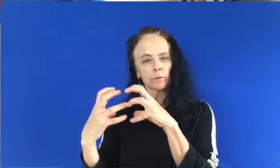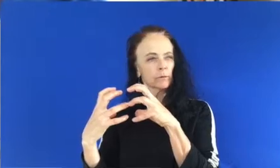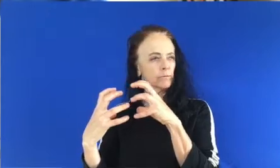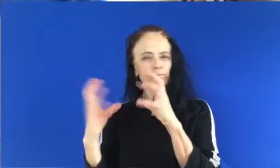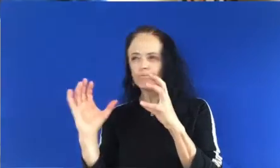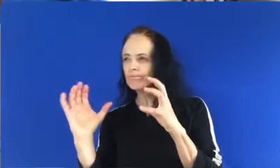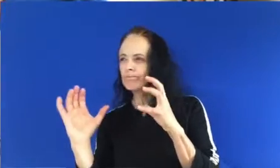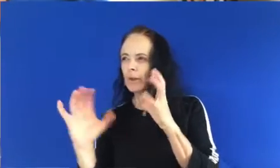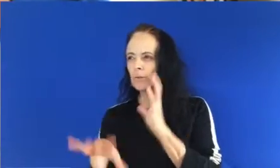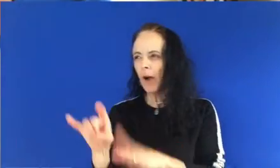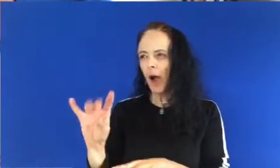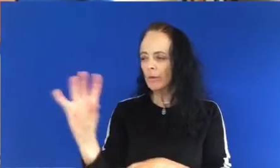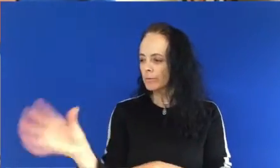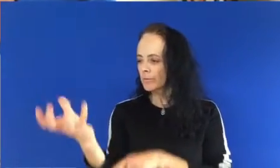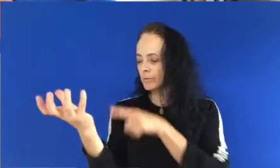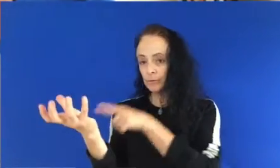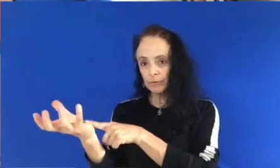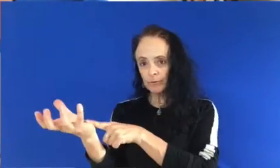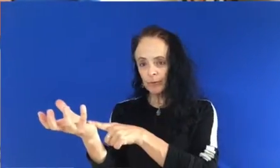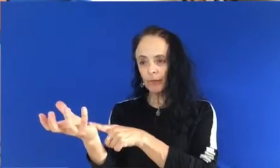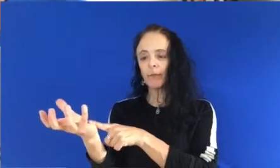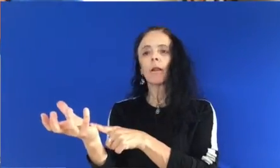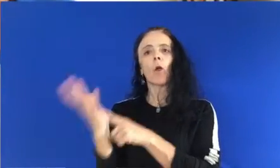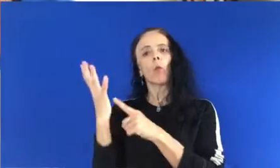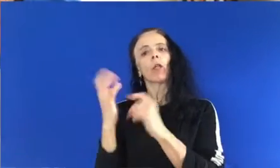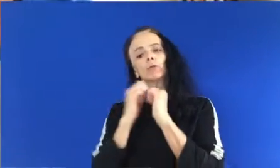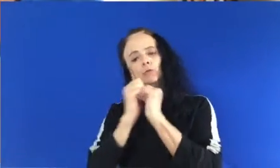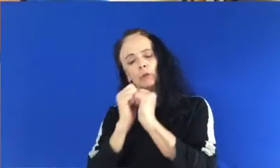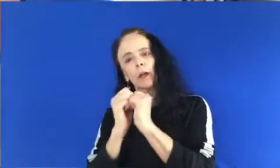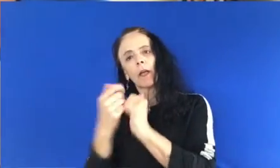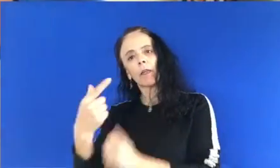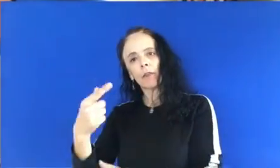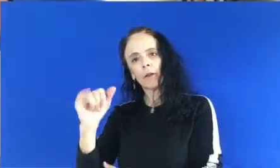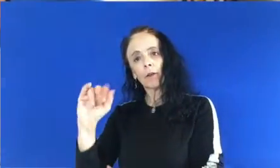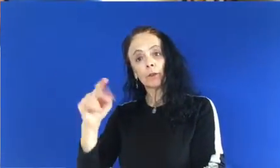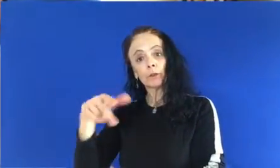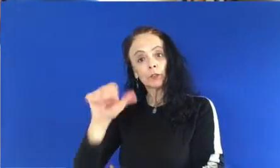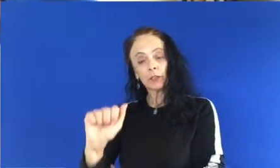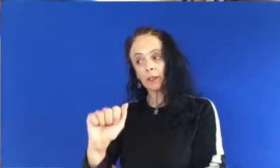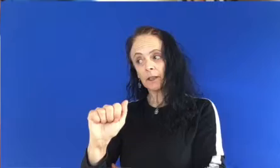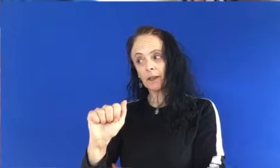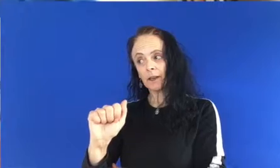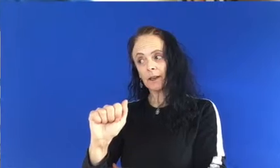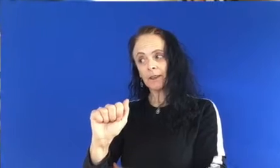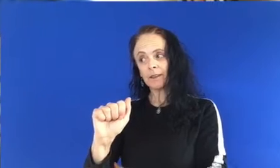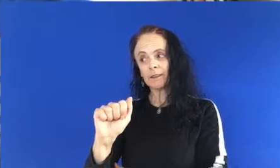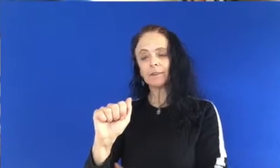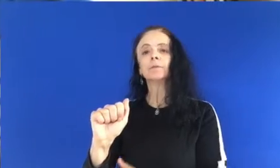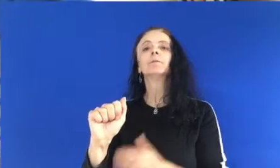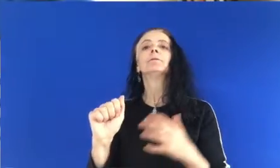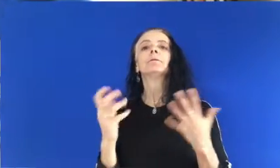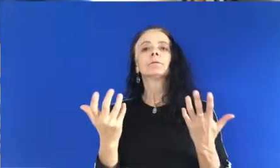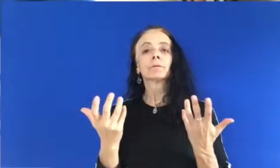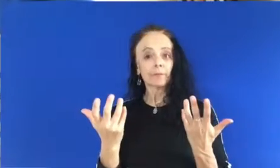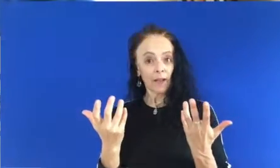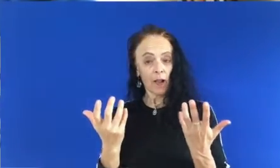jueguete o animal. And you're going to Ginga with that toy.